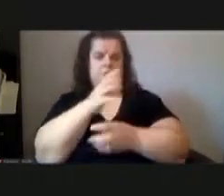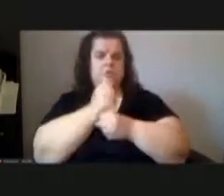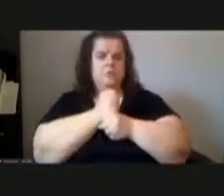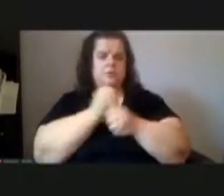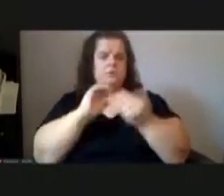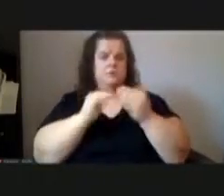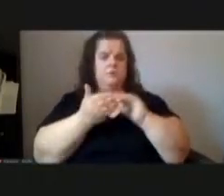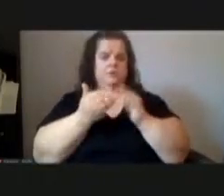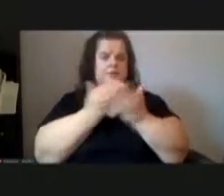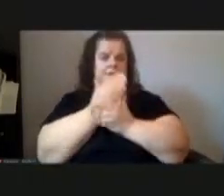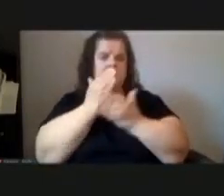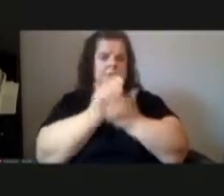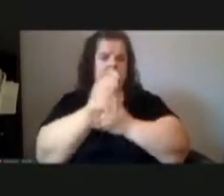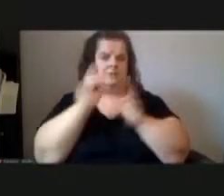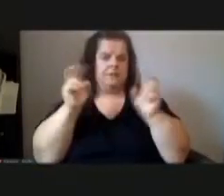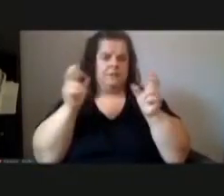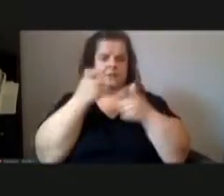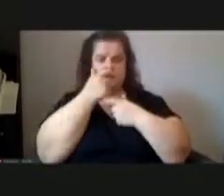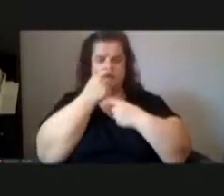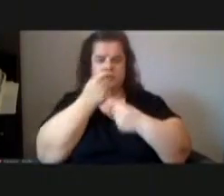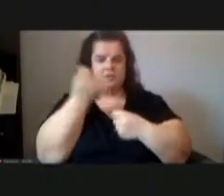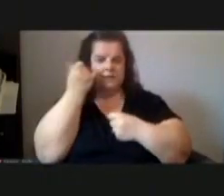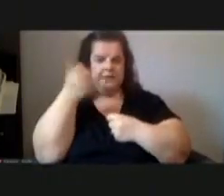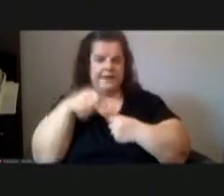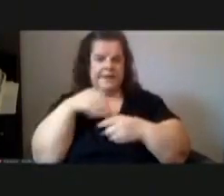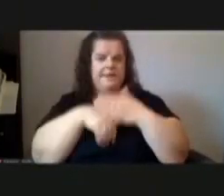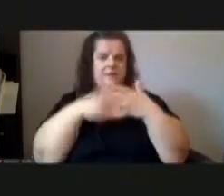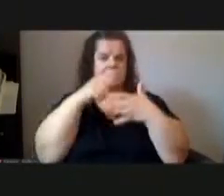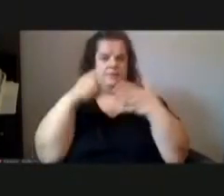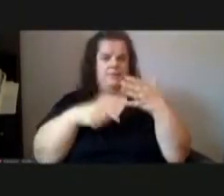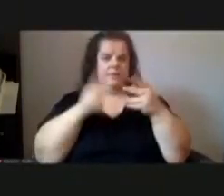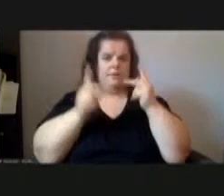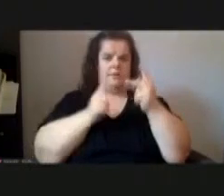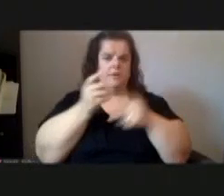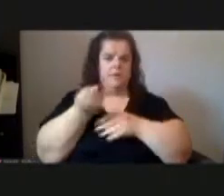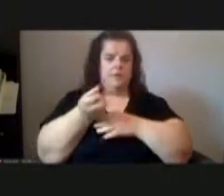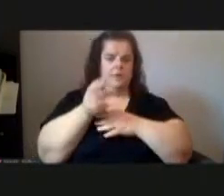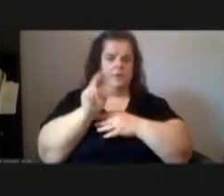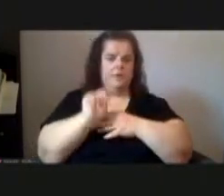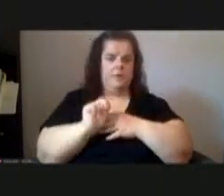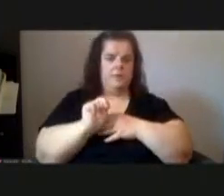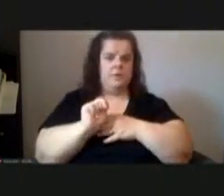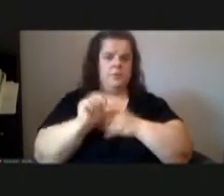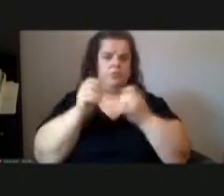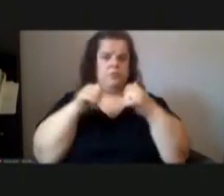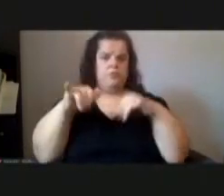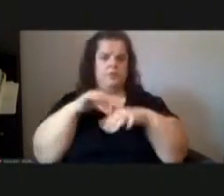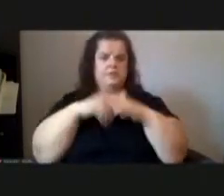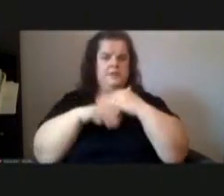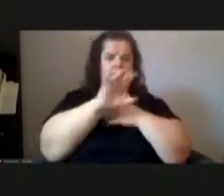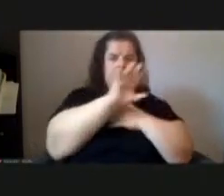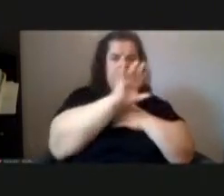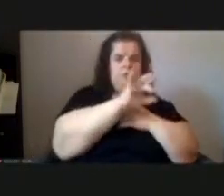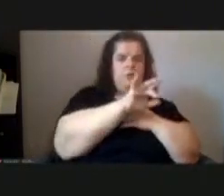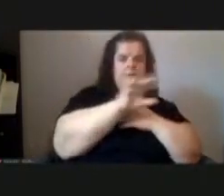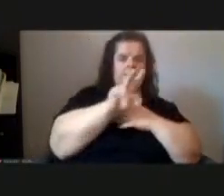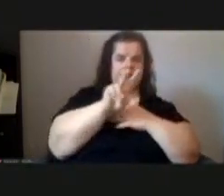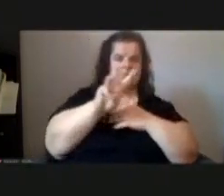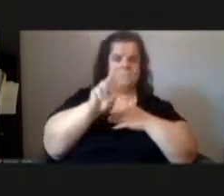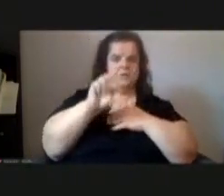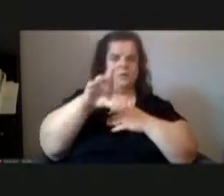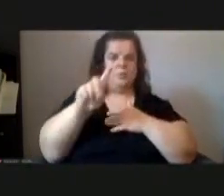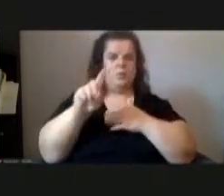to acquire all the city's right title and interest if any in into the following publicly owned properties in the 25th and